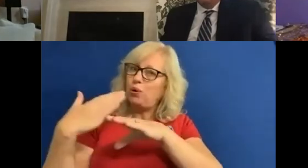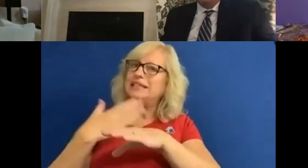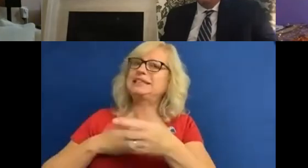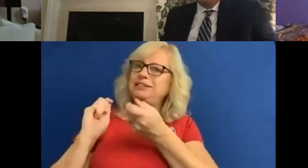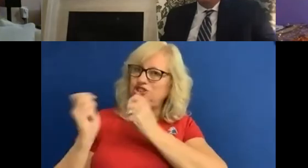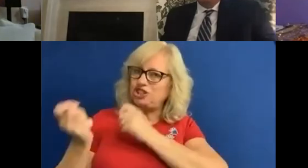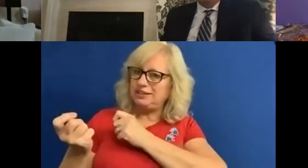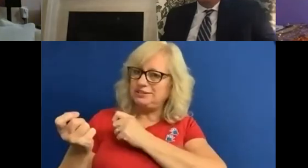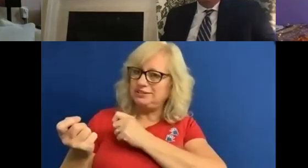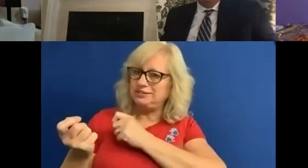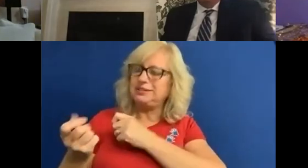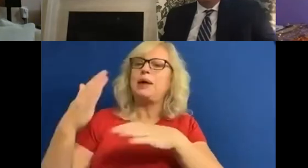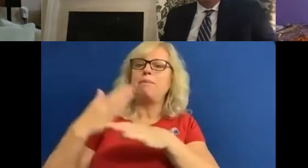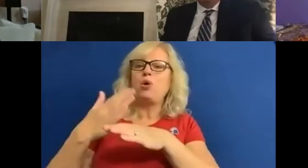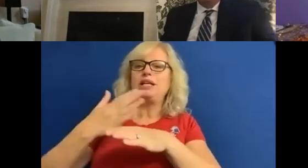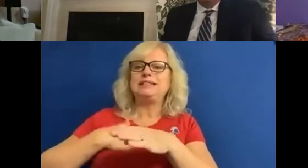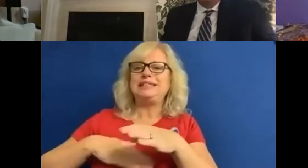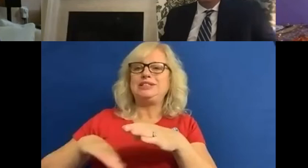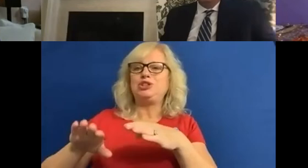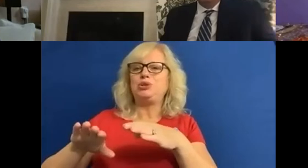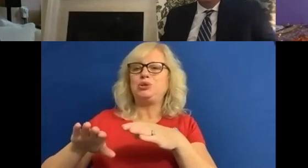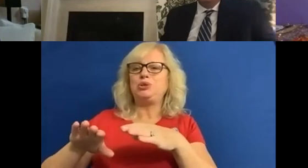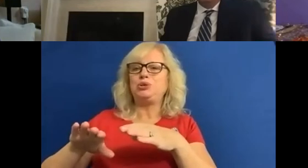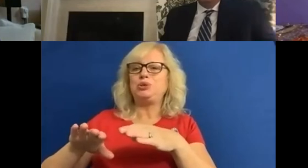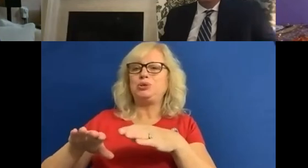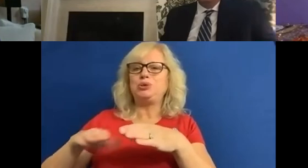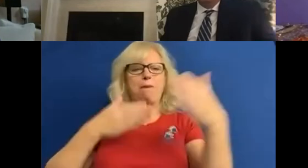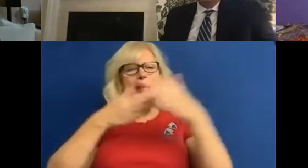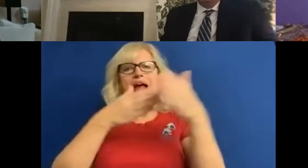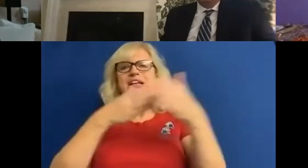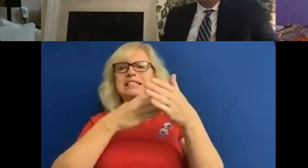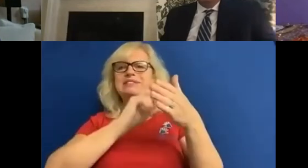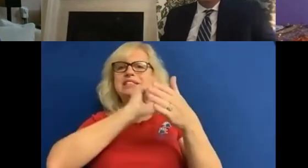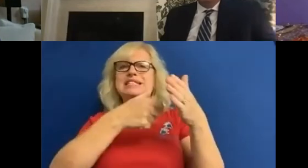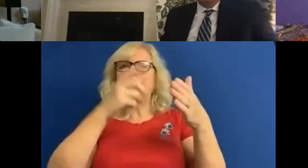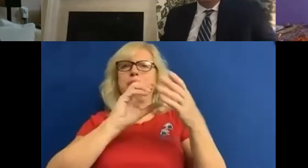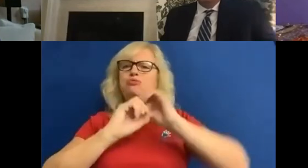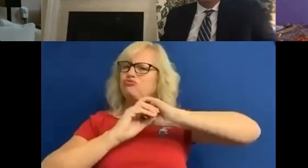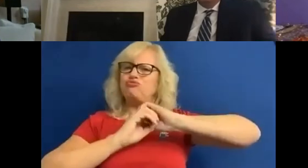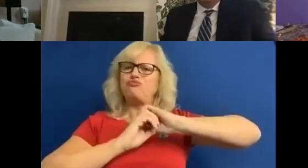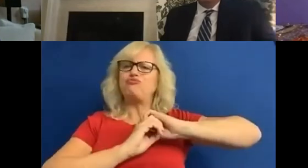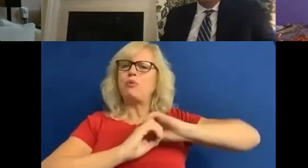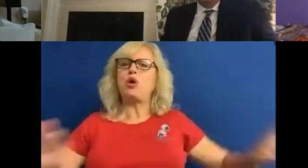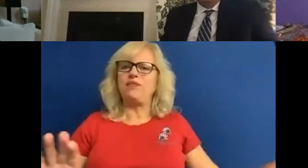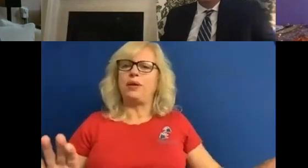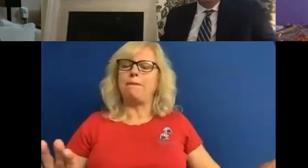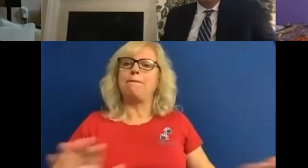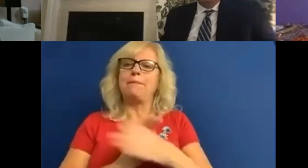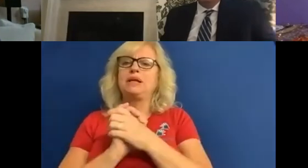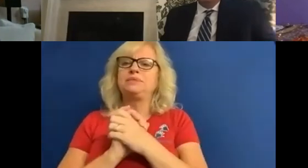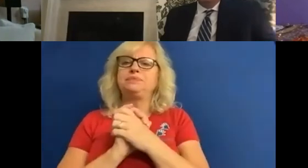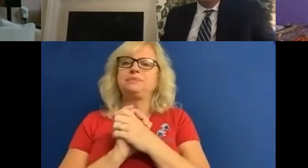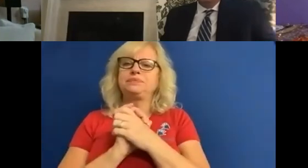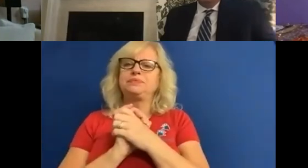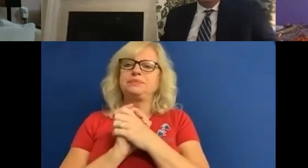it's employers that need to remove the disabling barriers that are preventing. A lot of disabled people from participating in the workplace, so